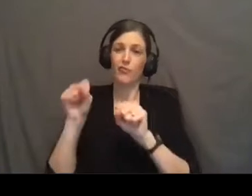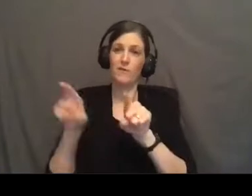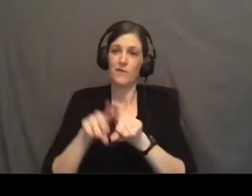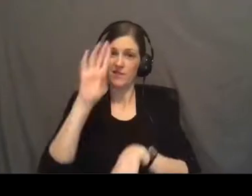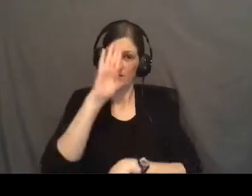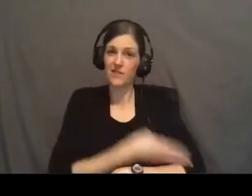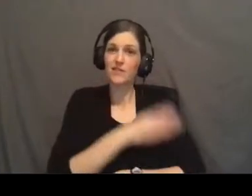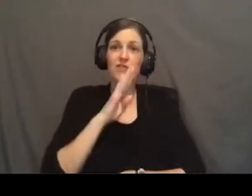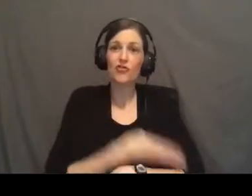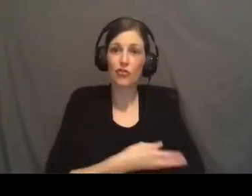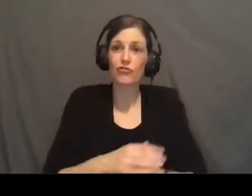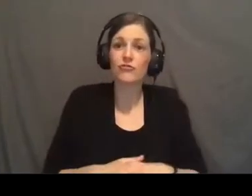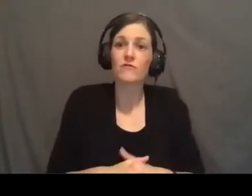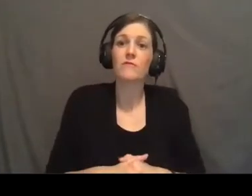daughters.